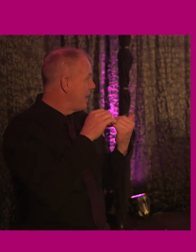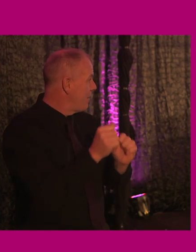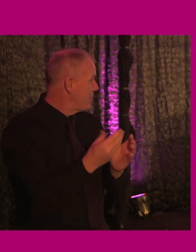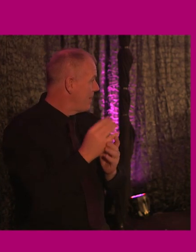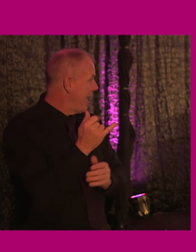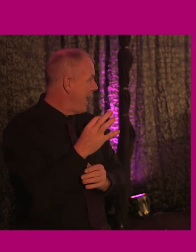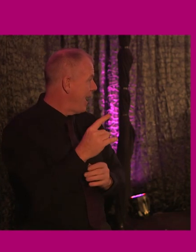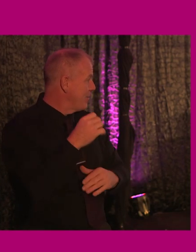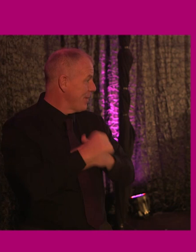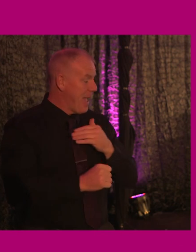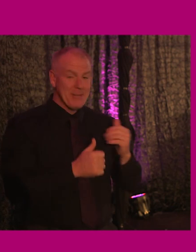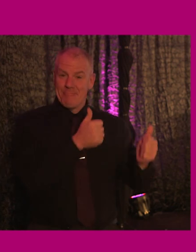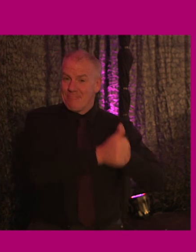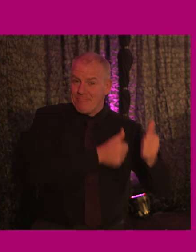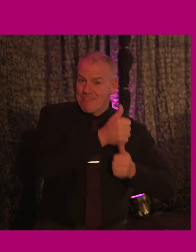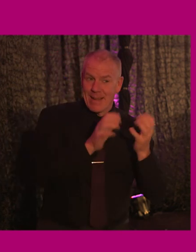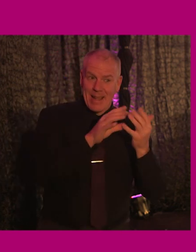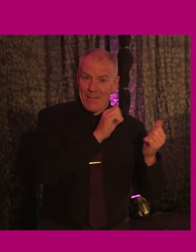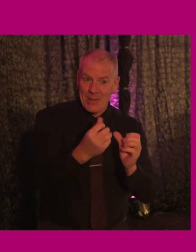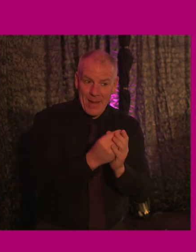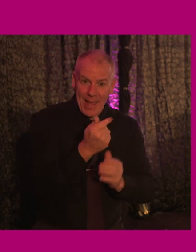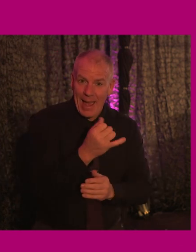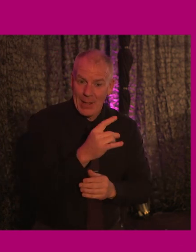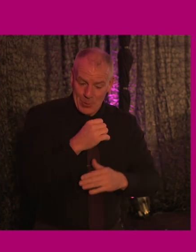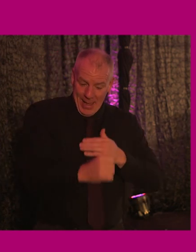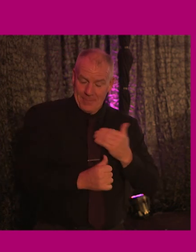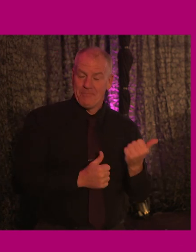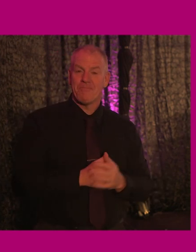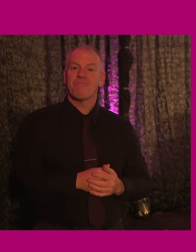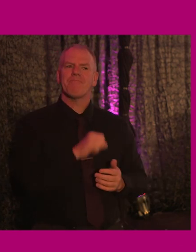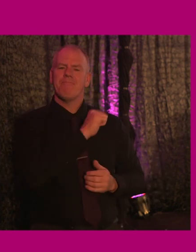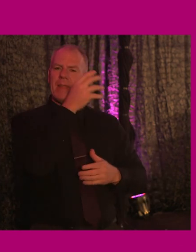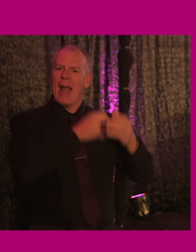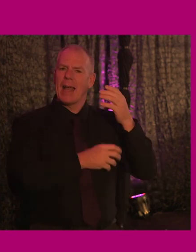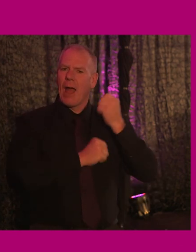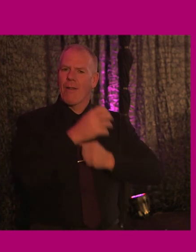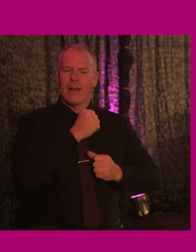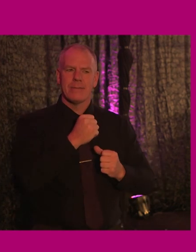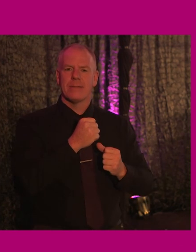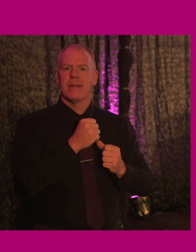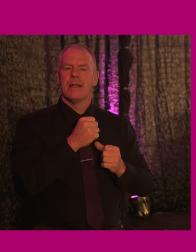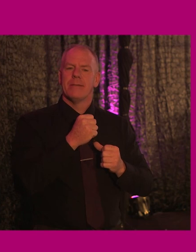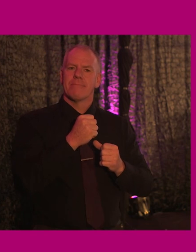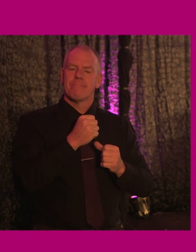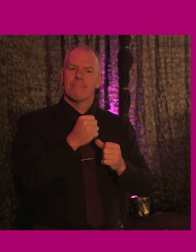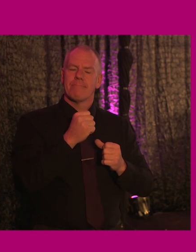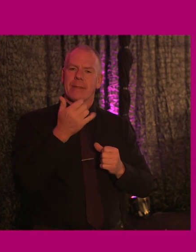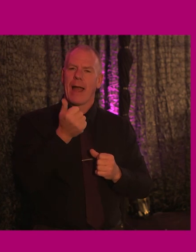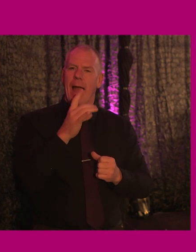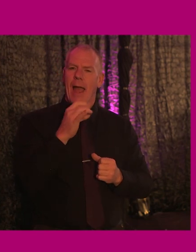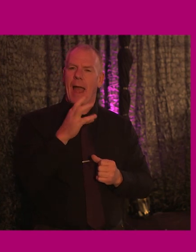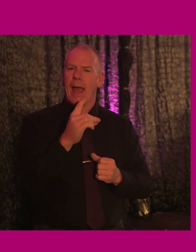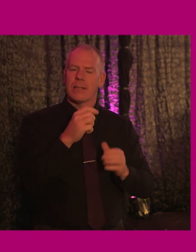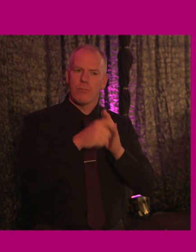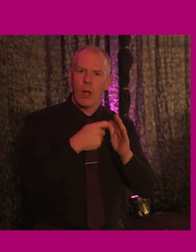And I think Caroline oversees AHEAD's projects Get AHEAD and WAM, which focuses on the transition